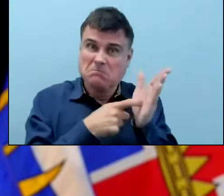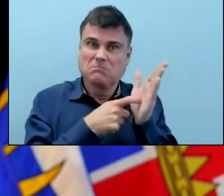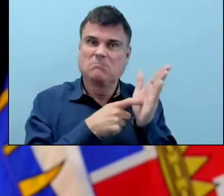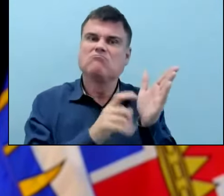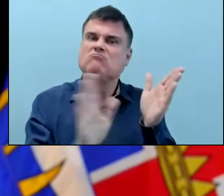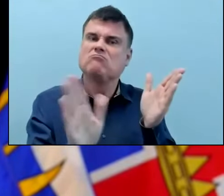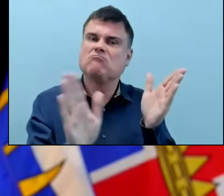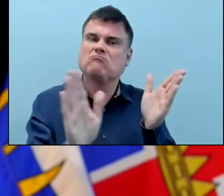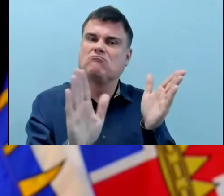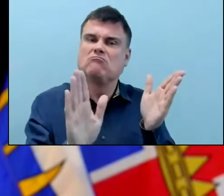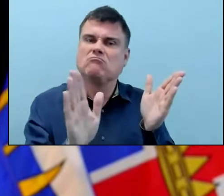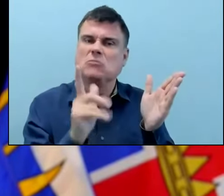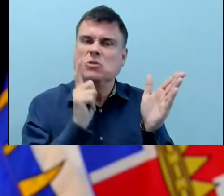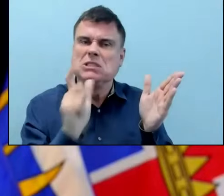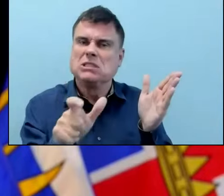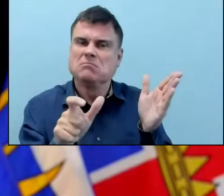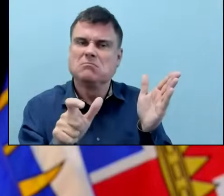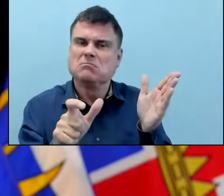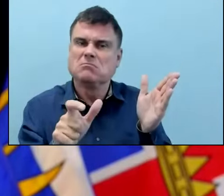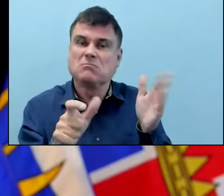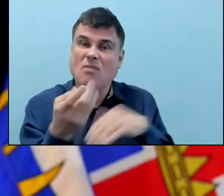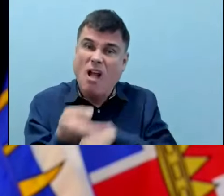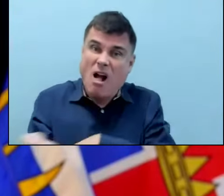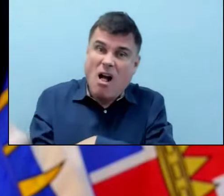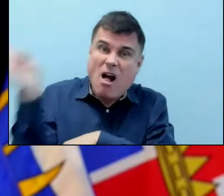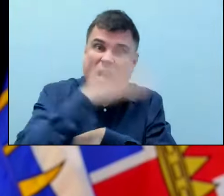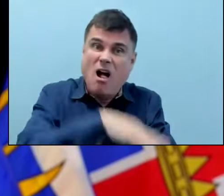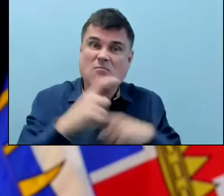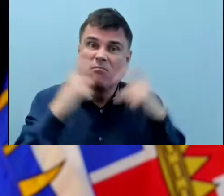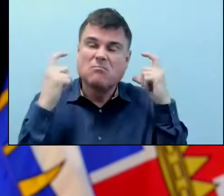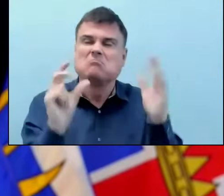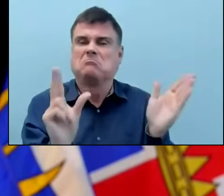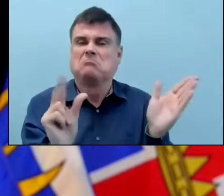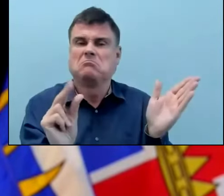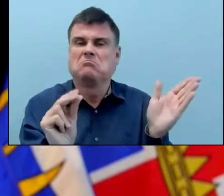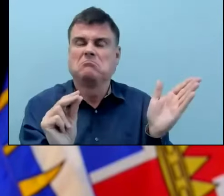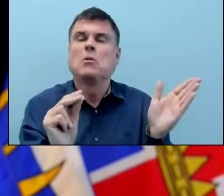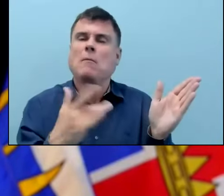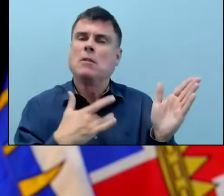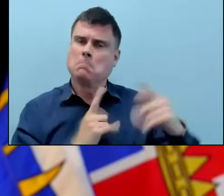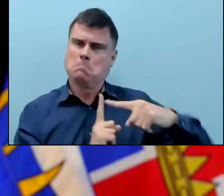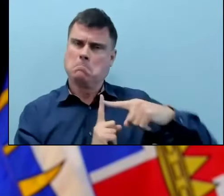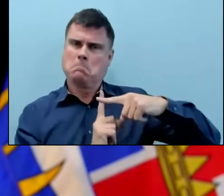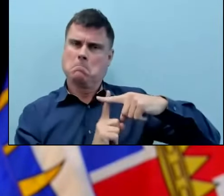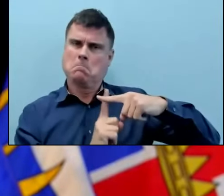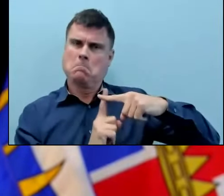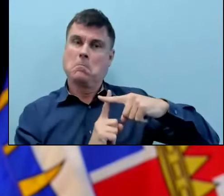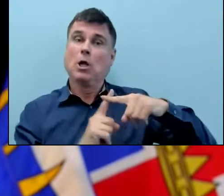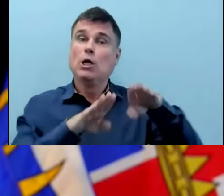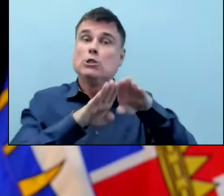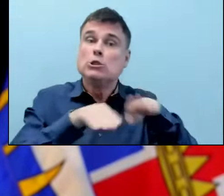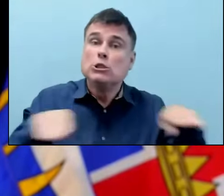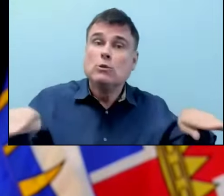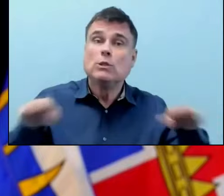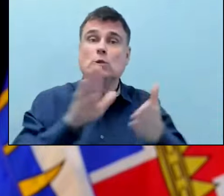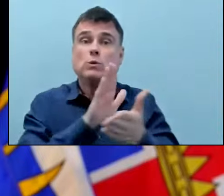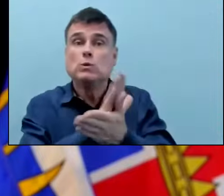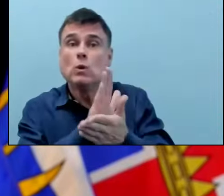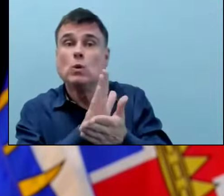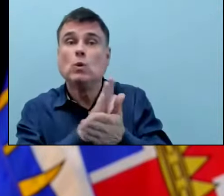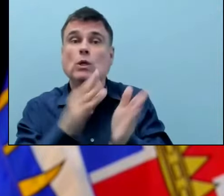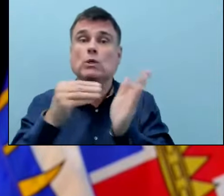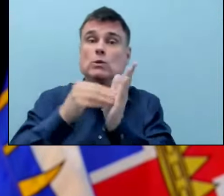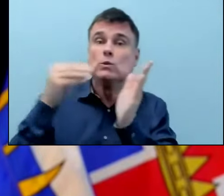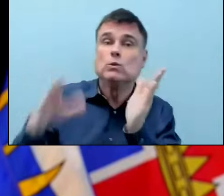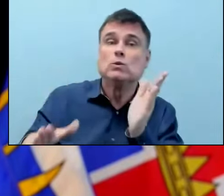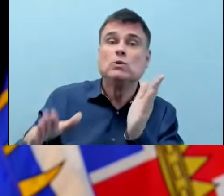settings. And particularly we know it impacted children and staff in schools and post-secondary institutions. And